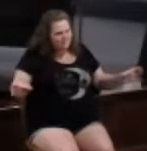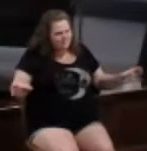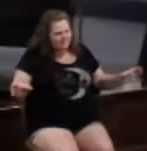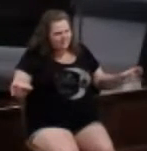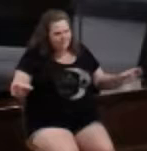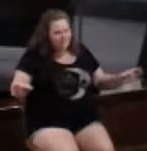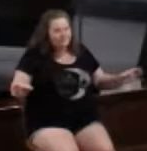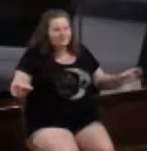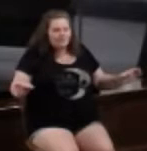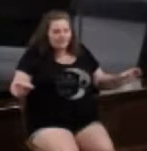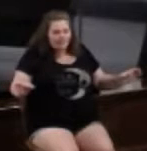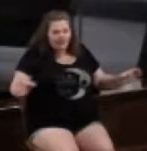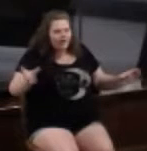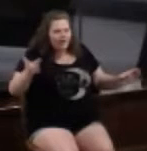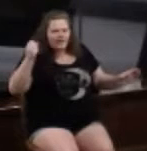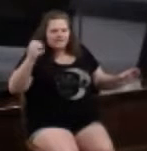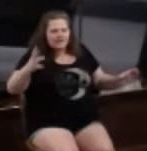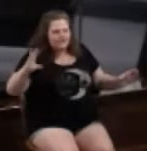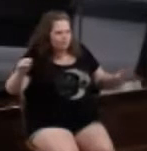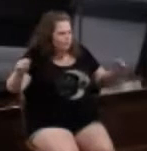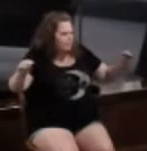There's a lot of talking going on.